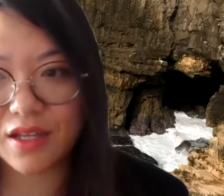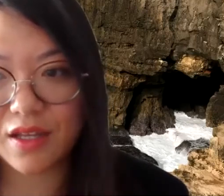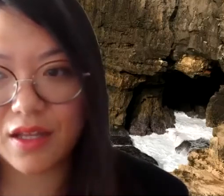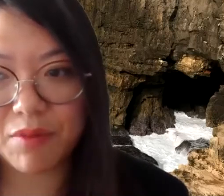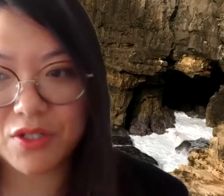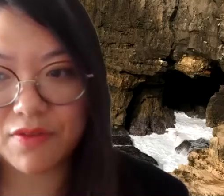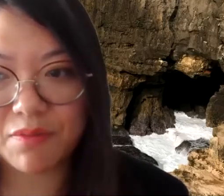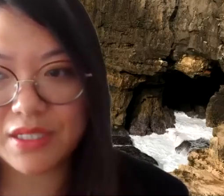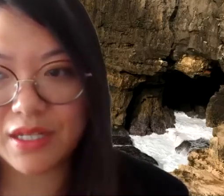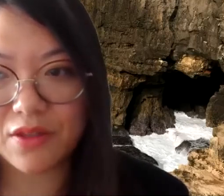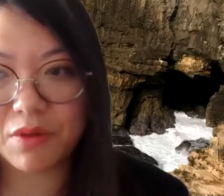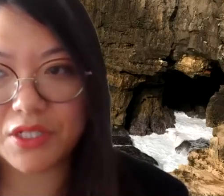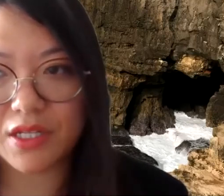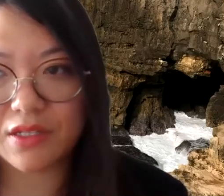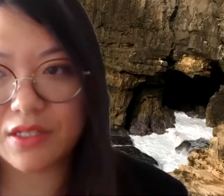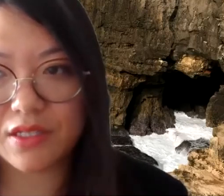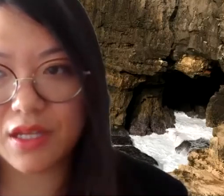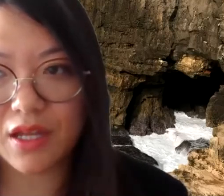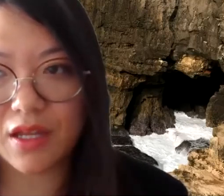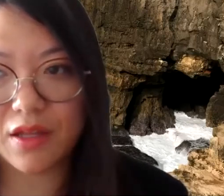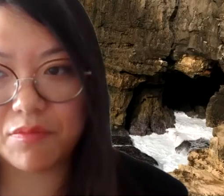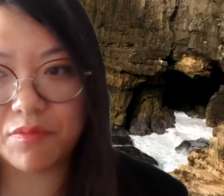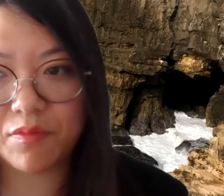And I'm not sure if I missed any other questions.